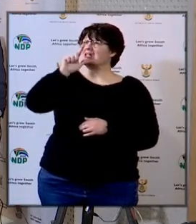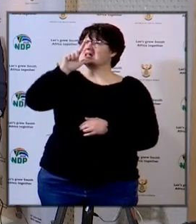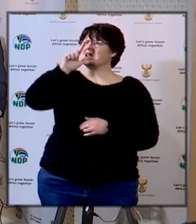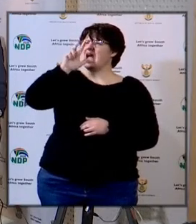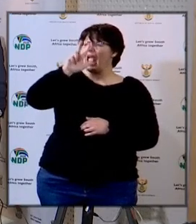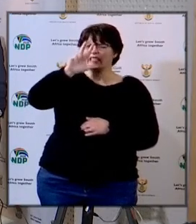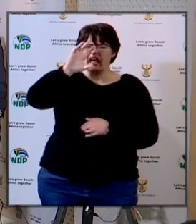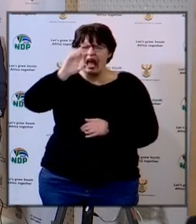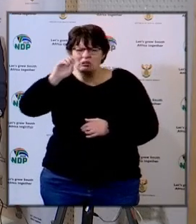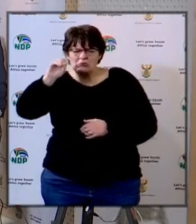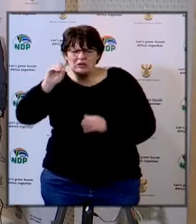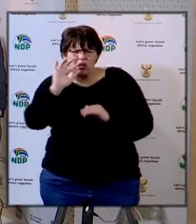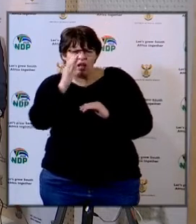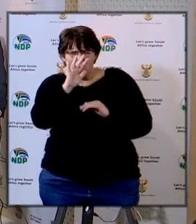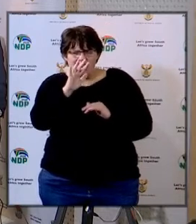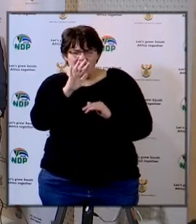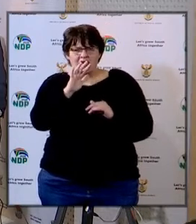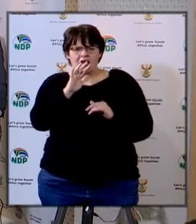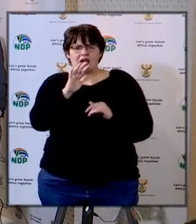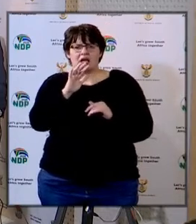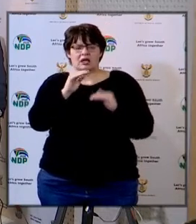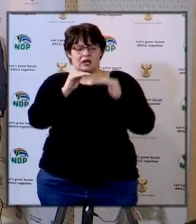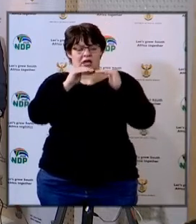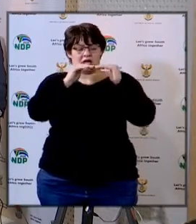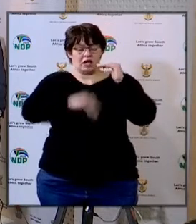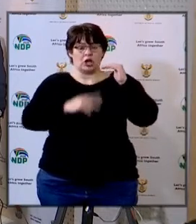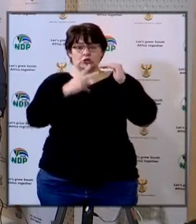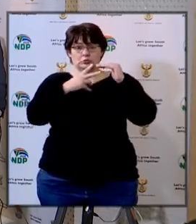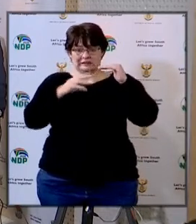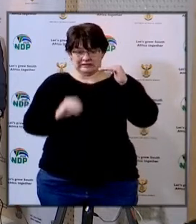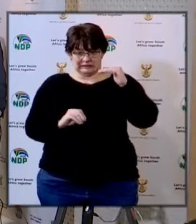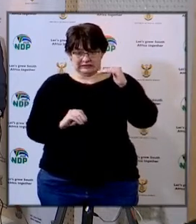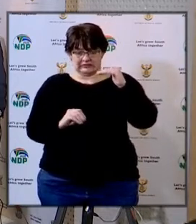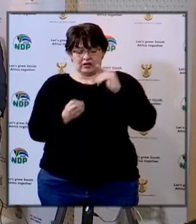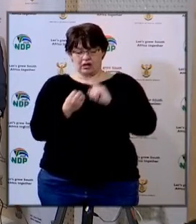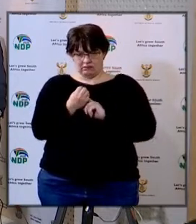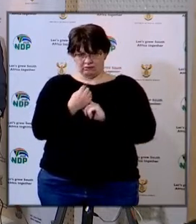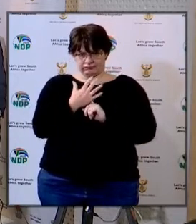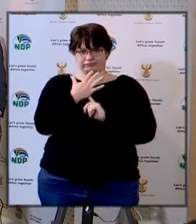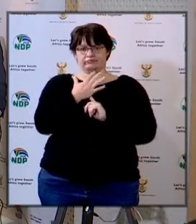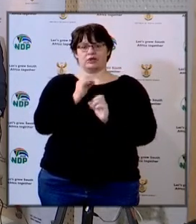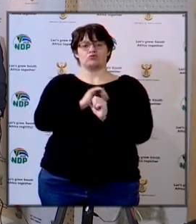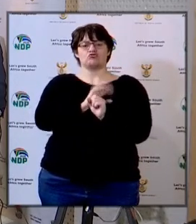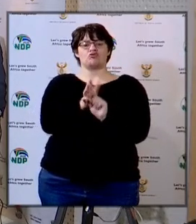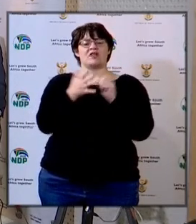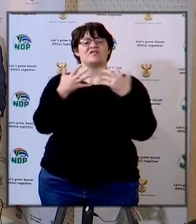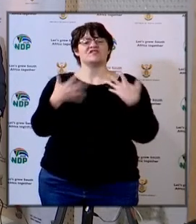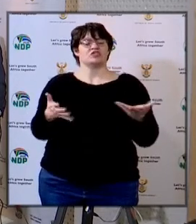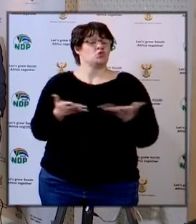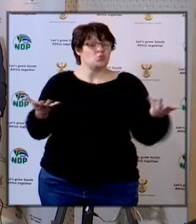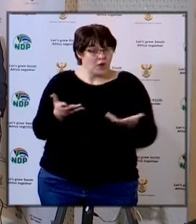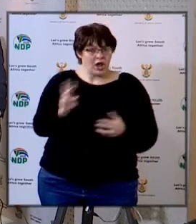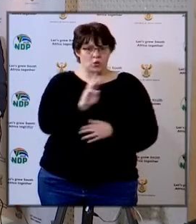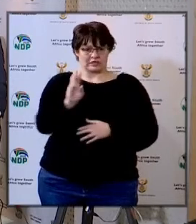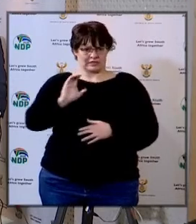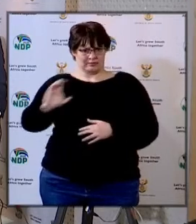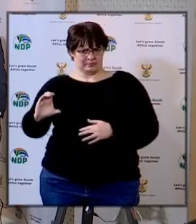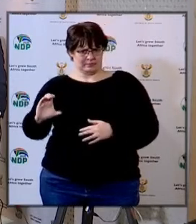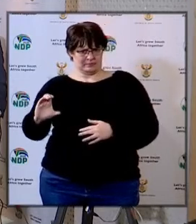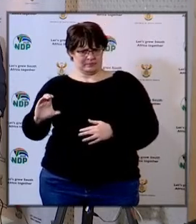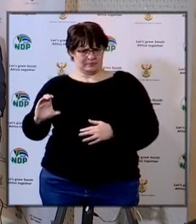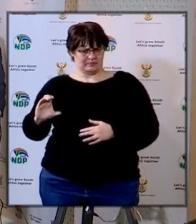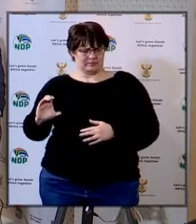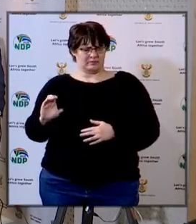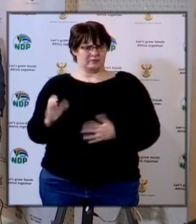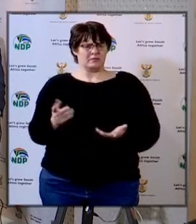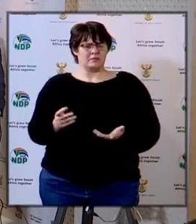1,800 children under the age of 20 are infected or were infected with the coronavirus in the Western Cape so